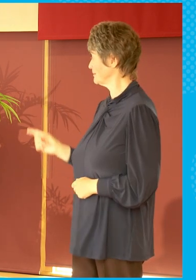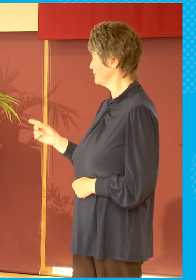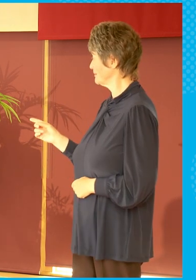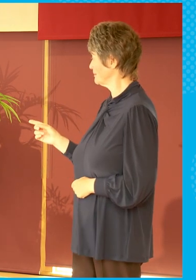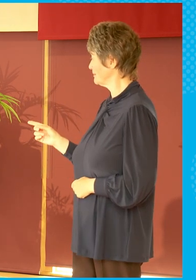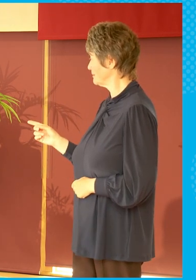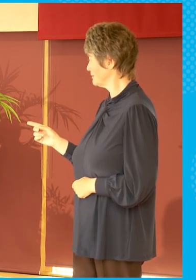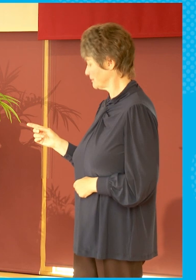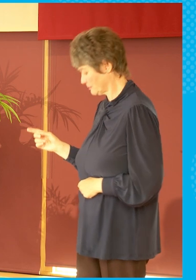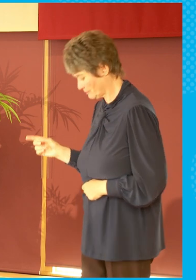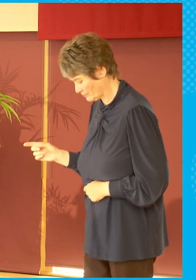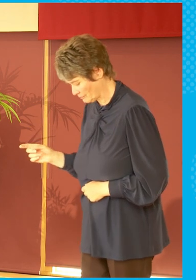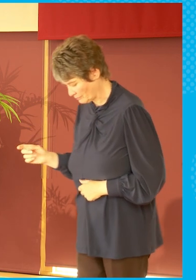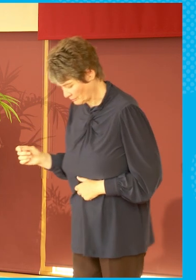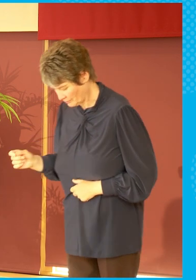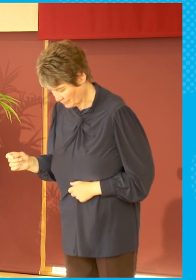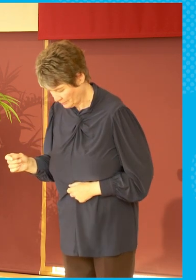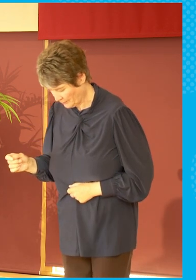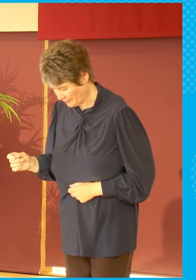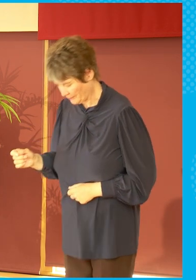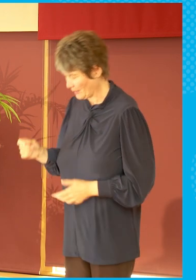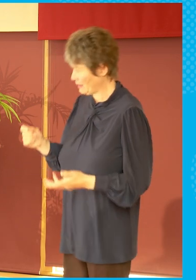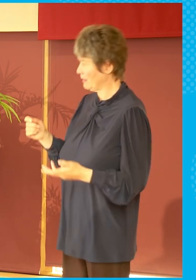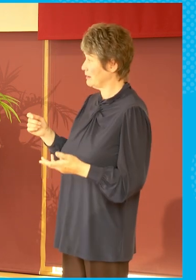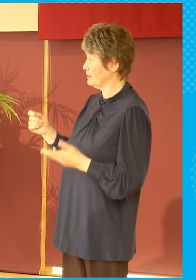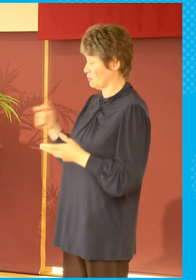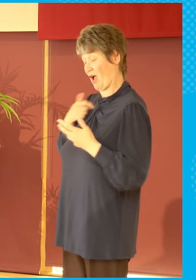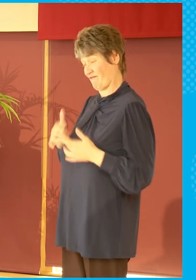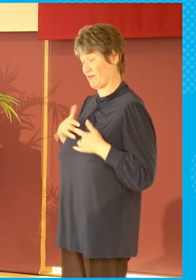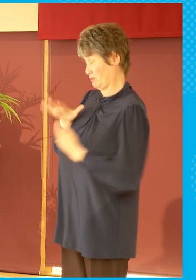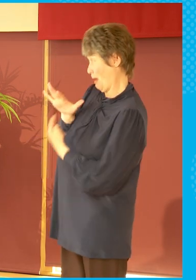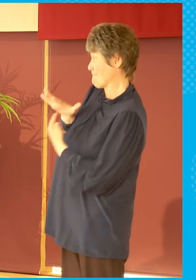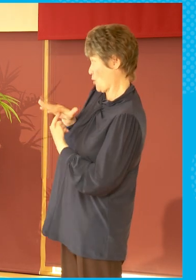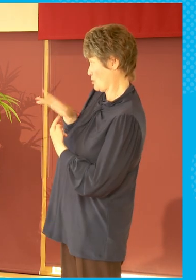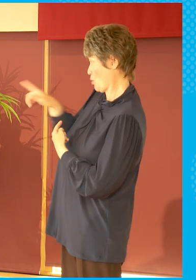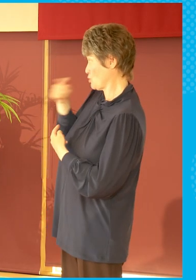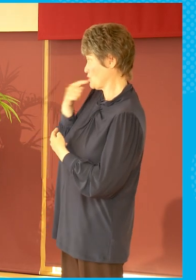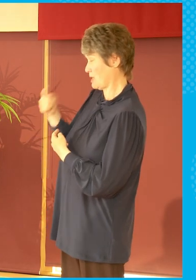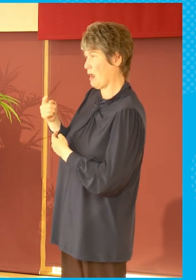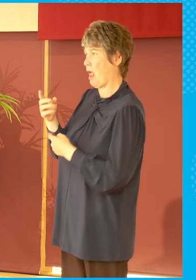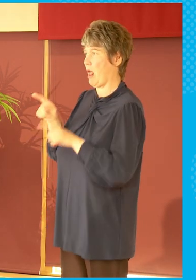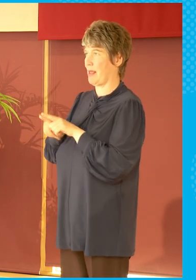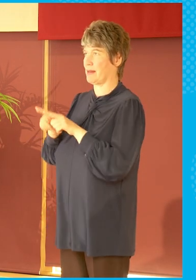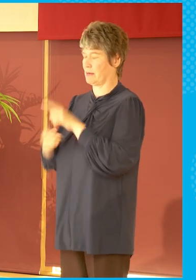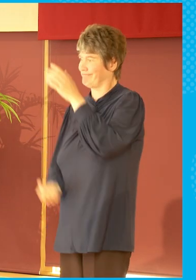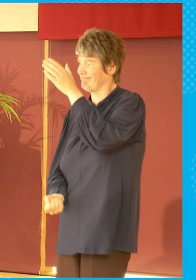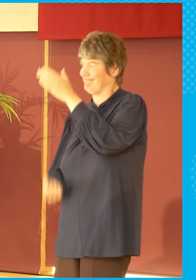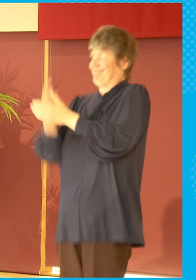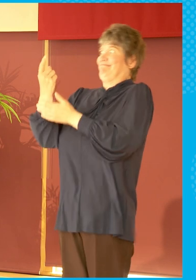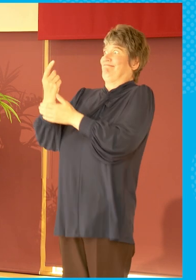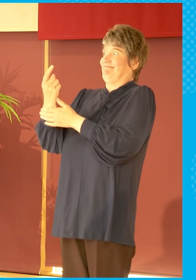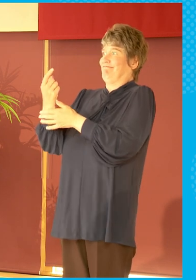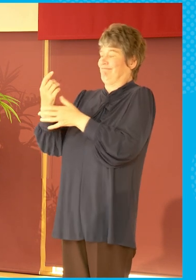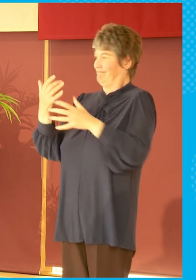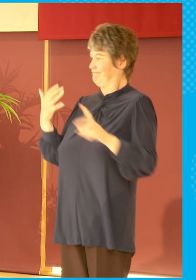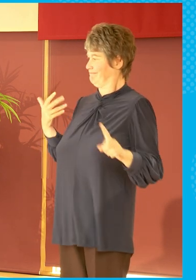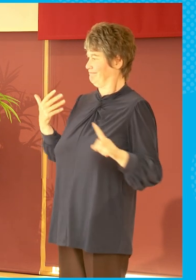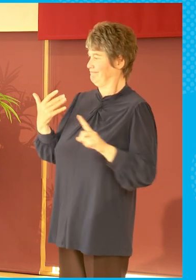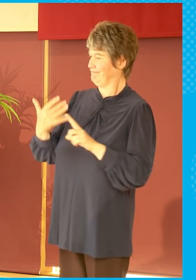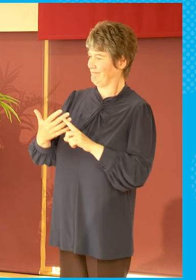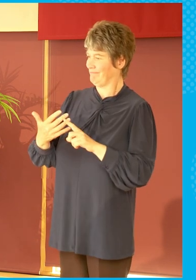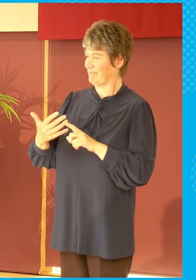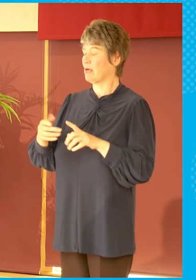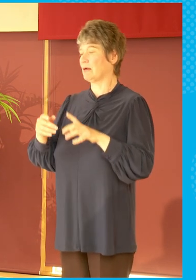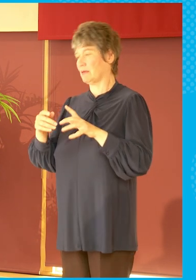you know, what Linda was talking about there really does matter. Some of the very big moments, you know, are still common